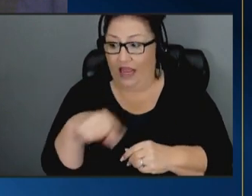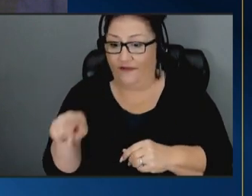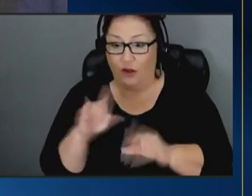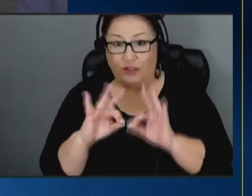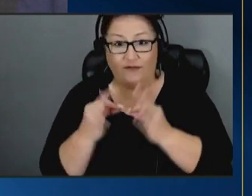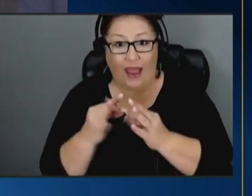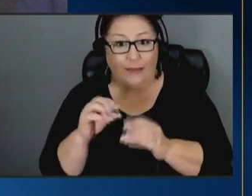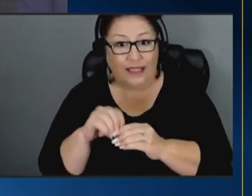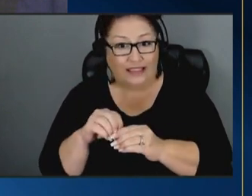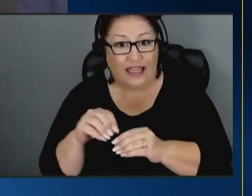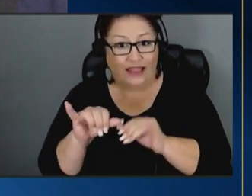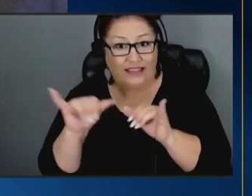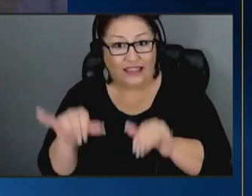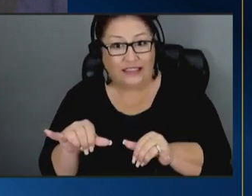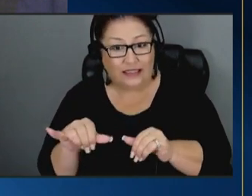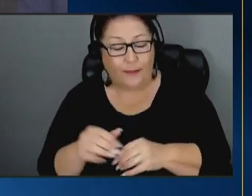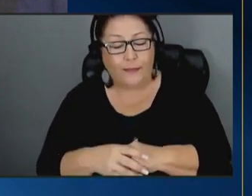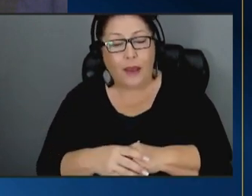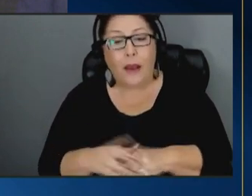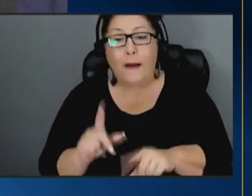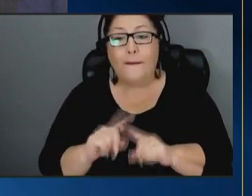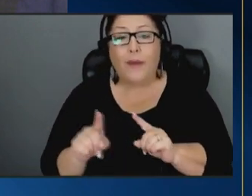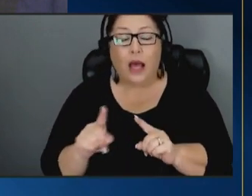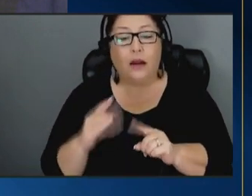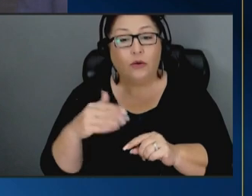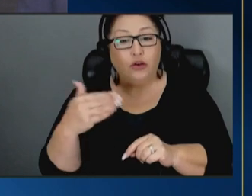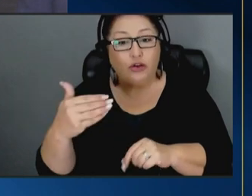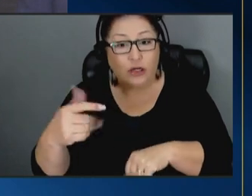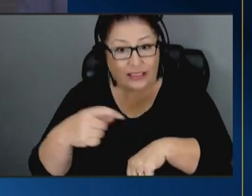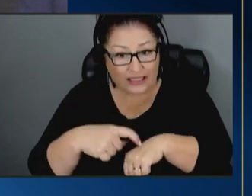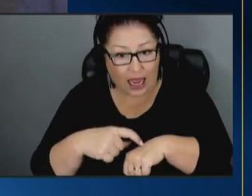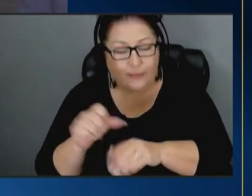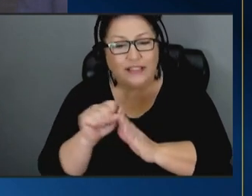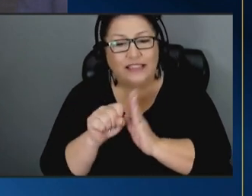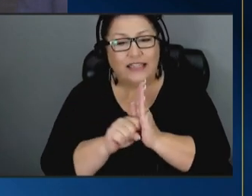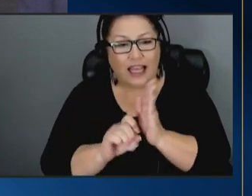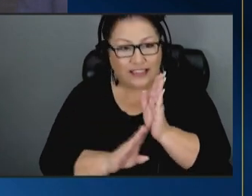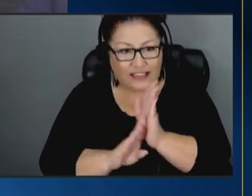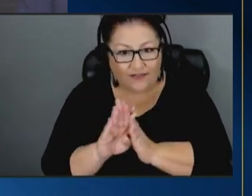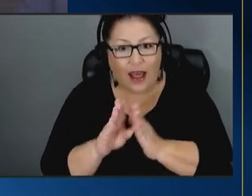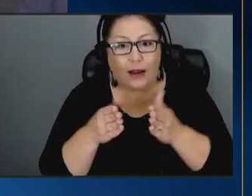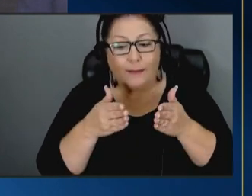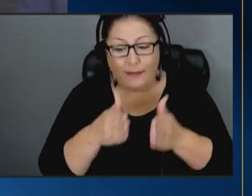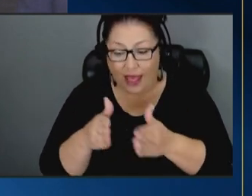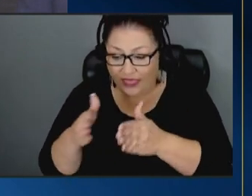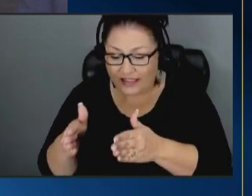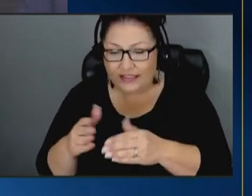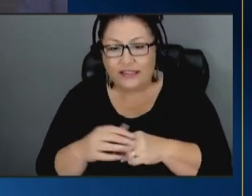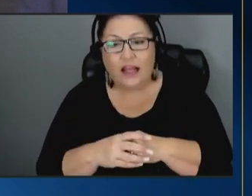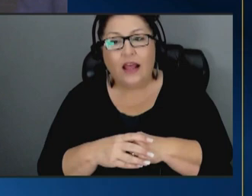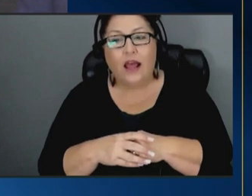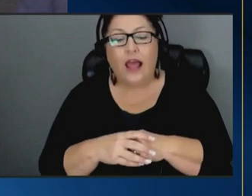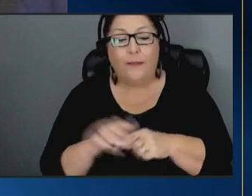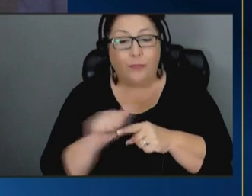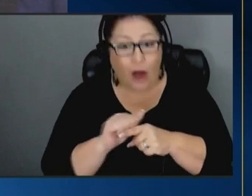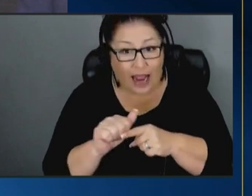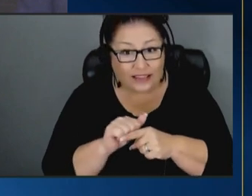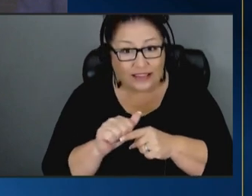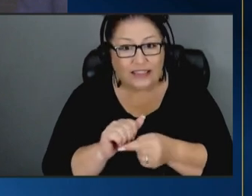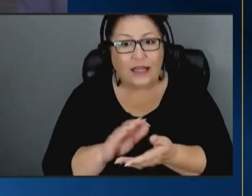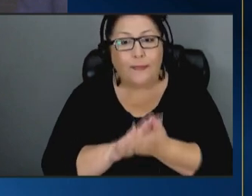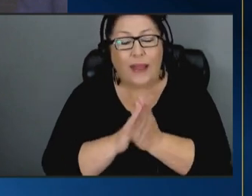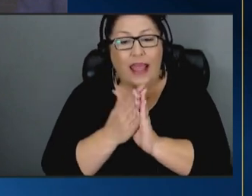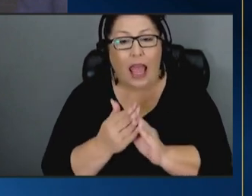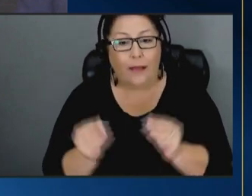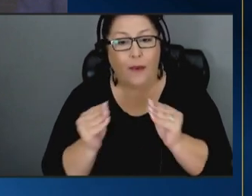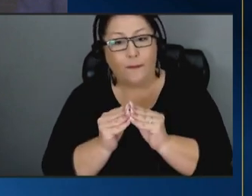welfare system um but across time states developed methodologies state developed practices they became more sophisticated